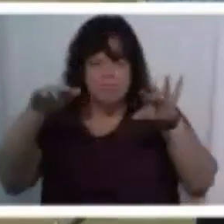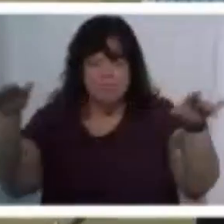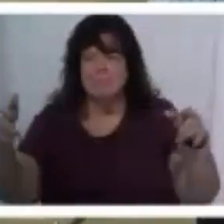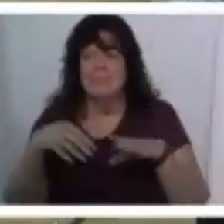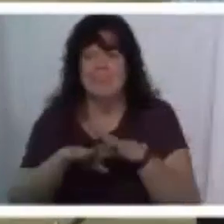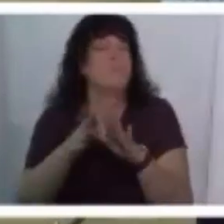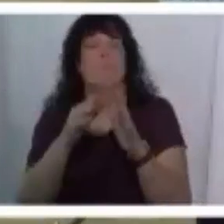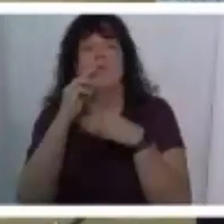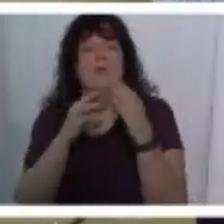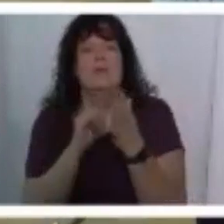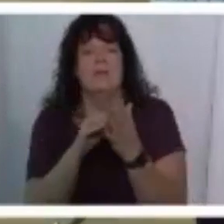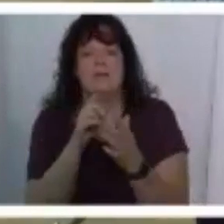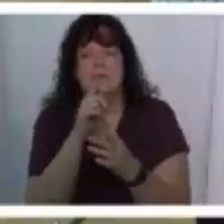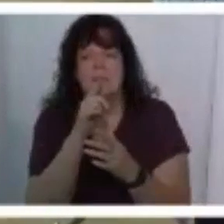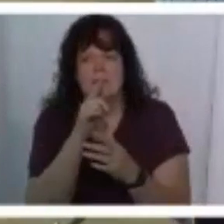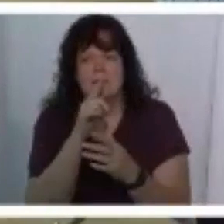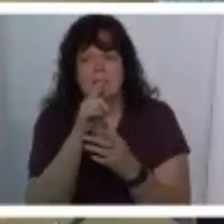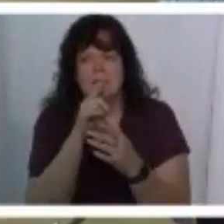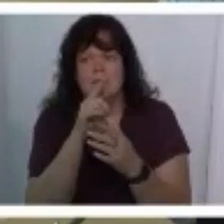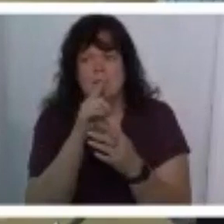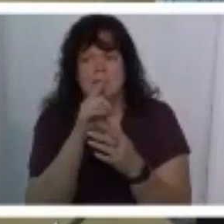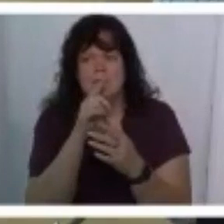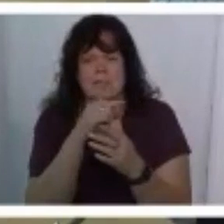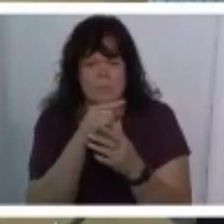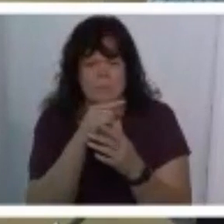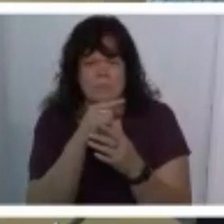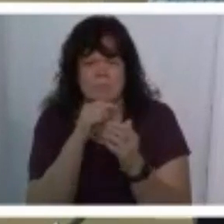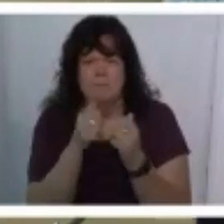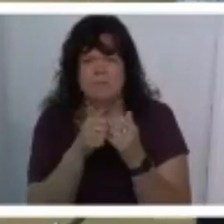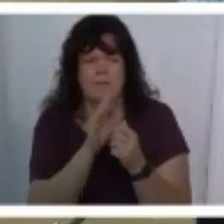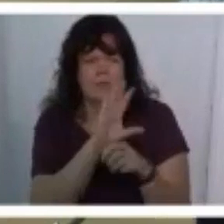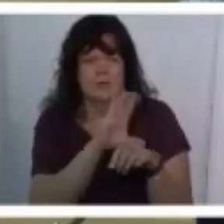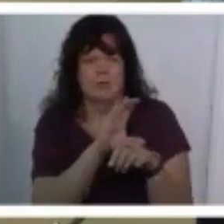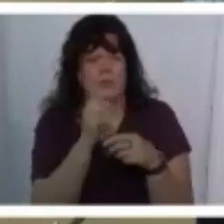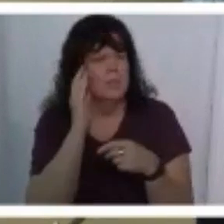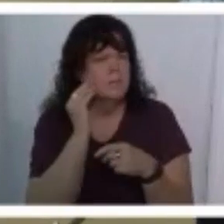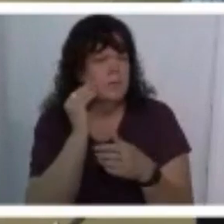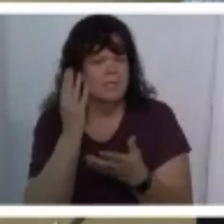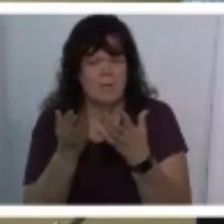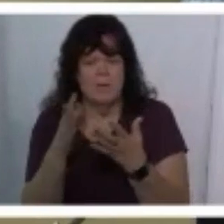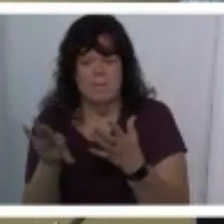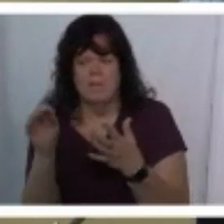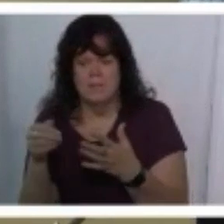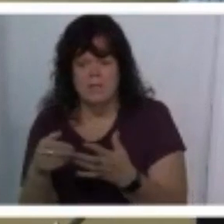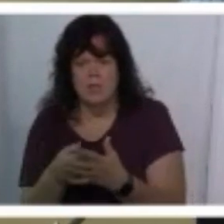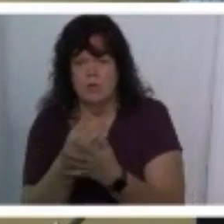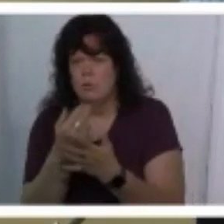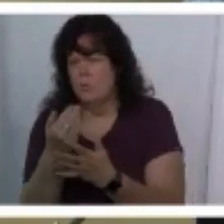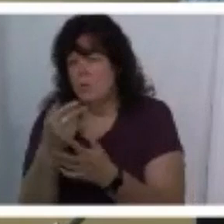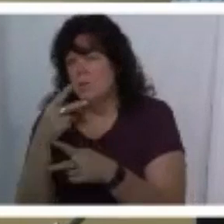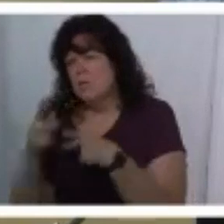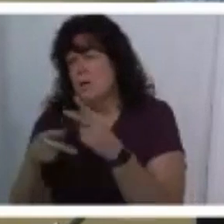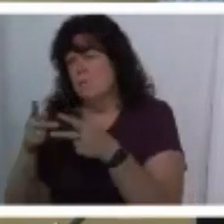have been hurt or disappointed with their church experience and might find that this is a